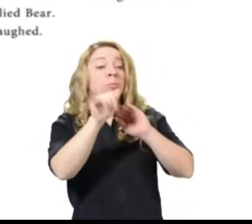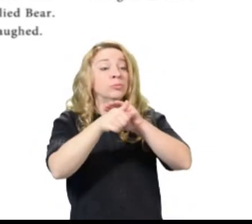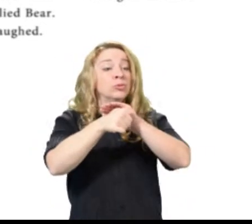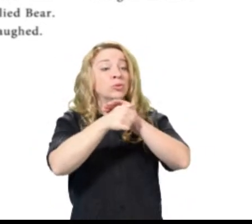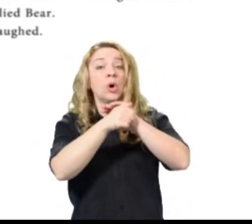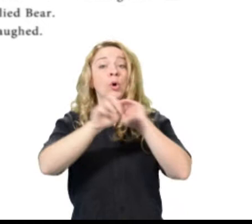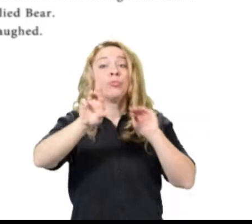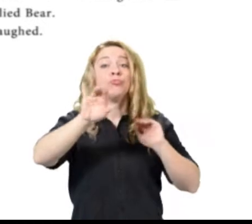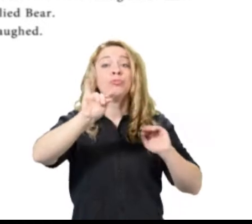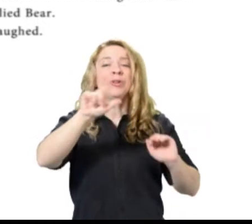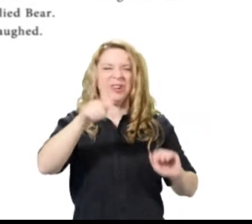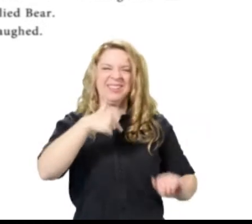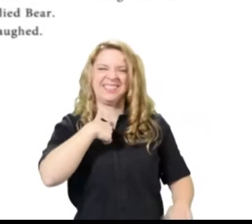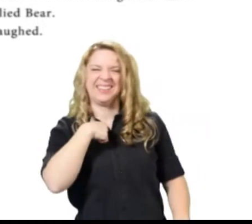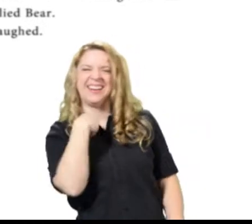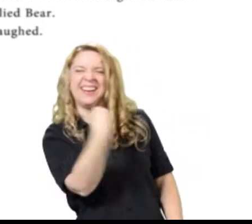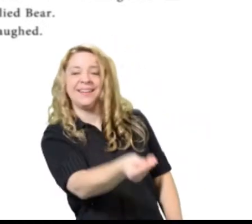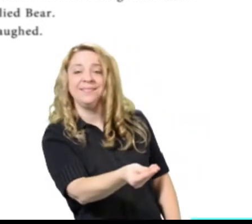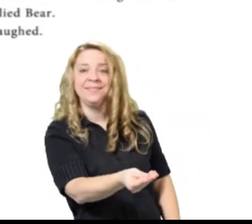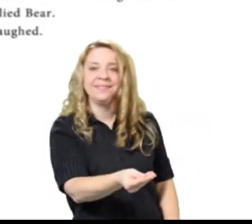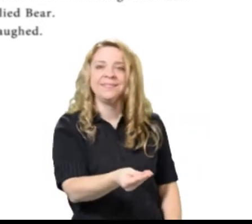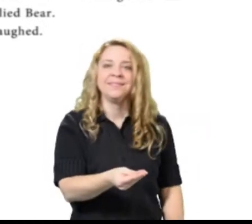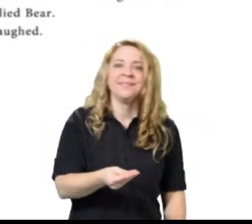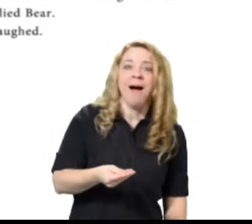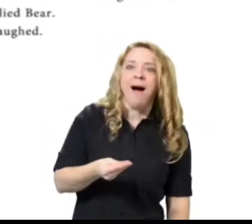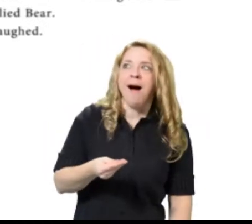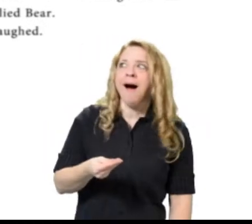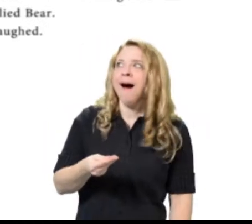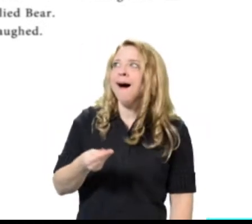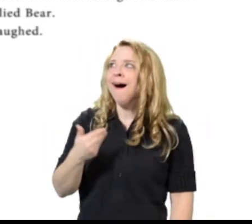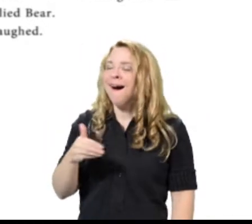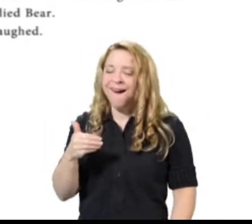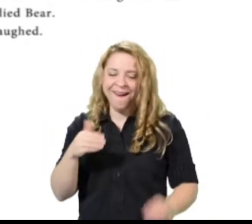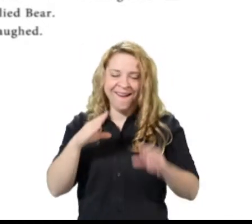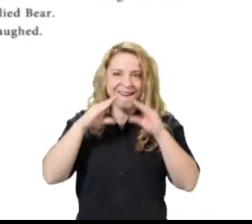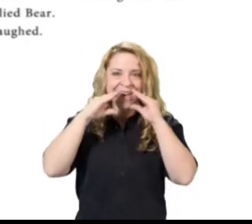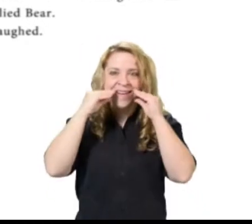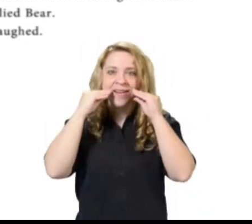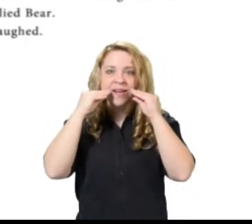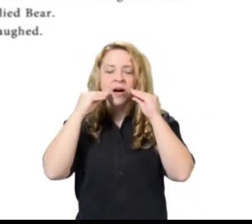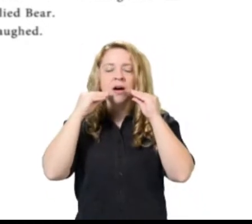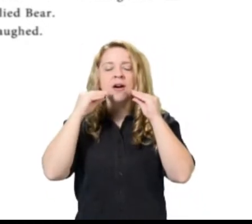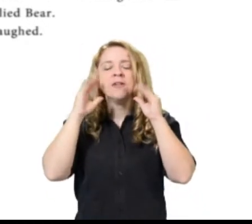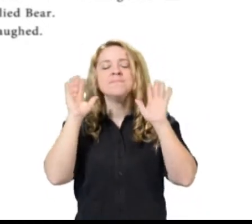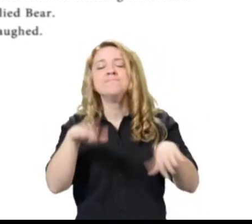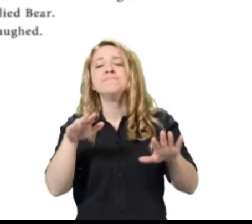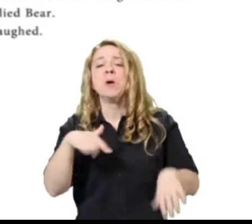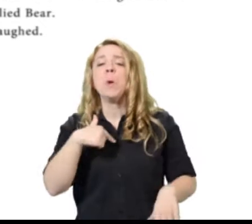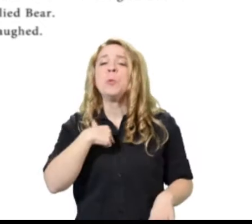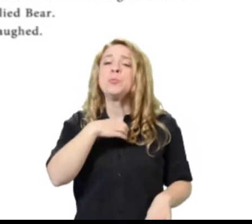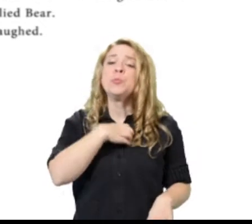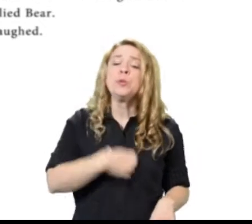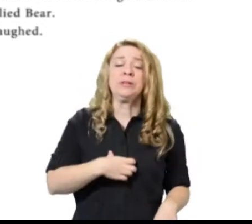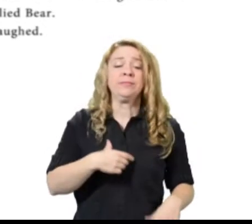These are great, exclaimed Franklin. I just wish I had my valentines for all of you.